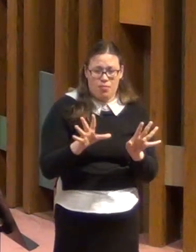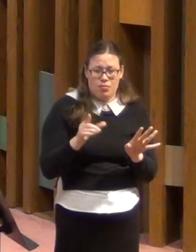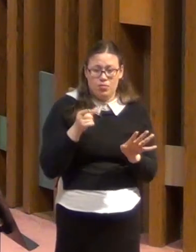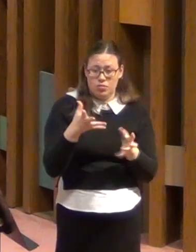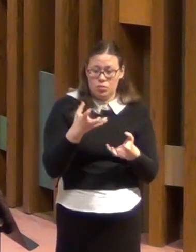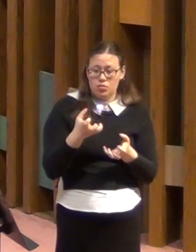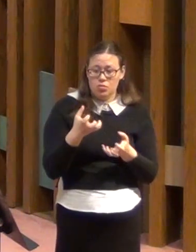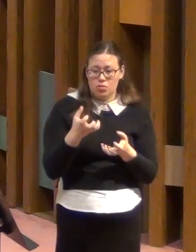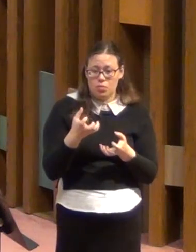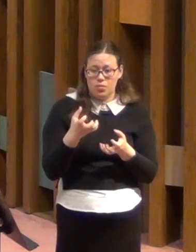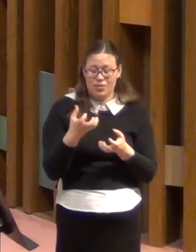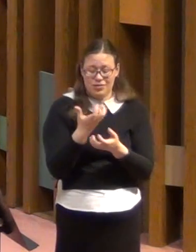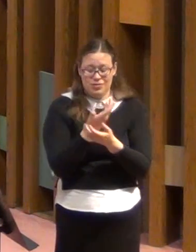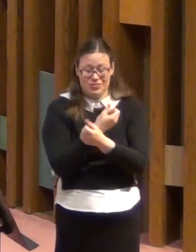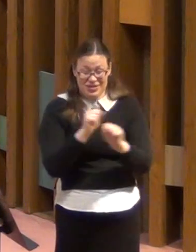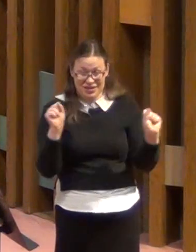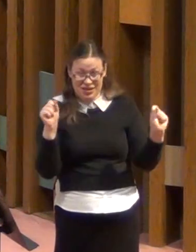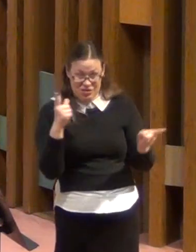be delivered?